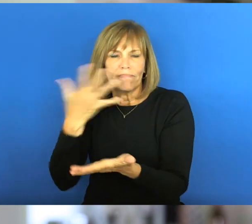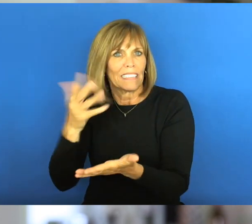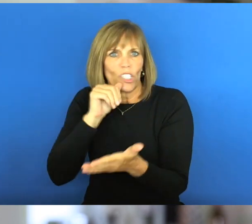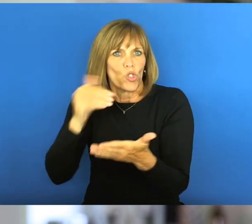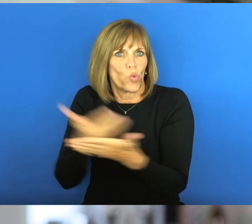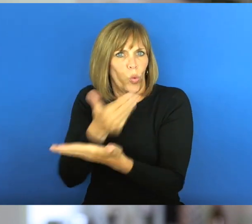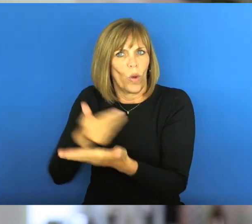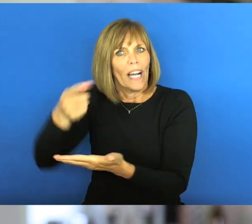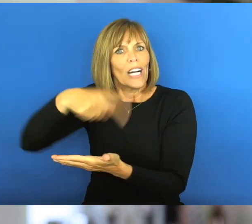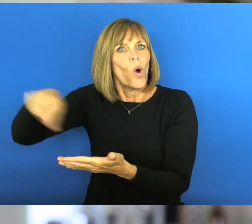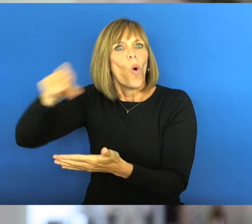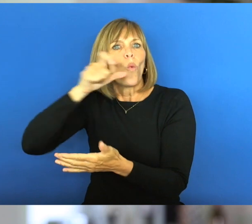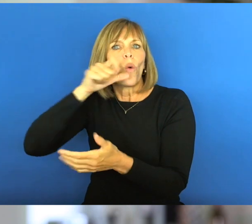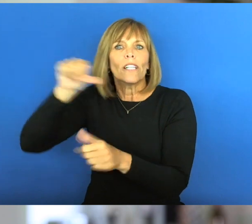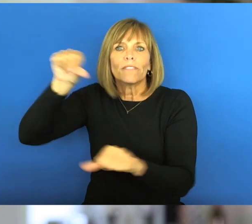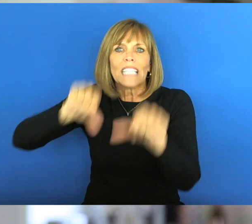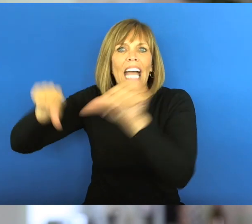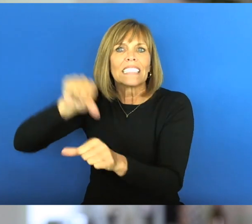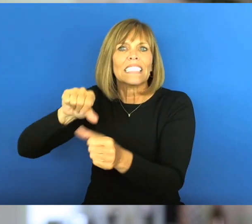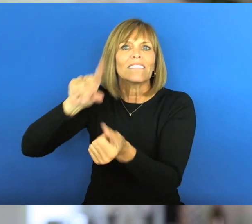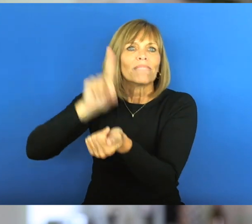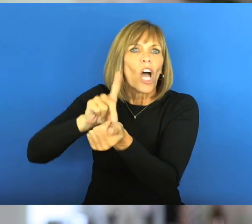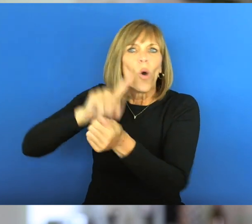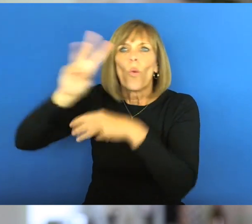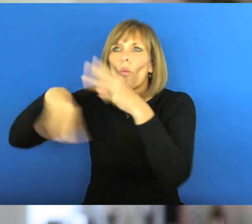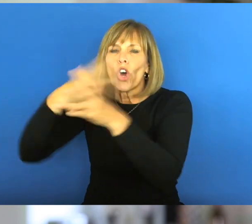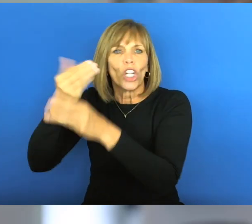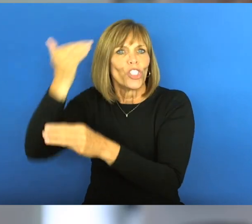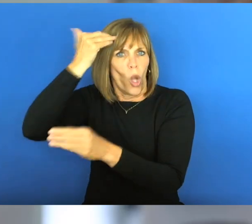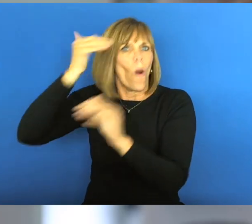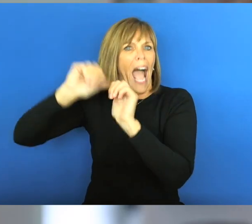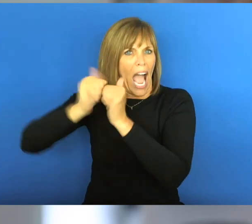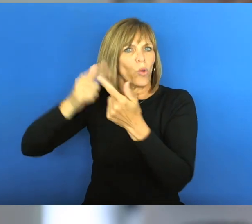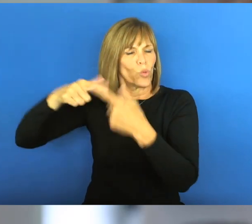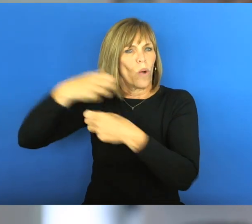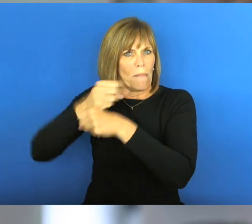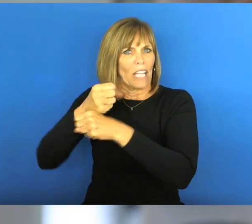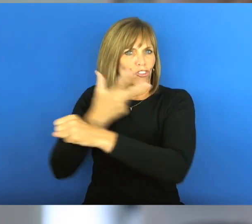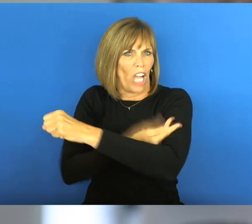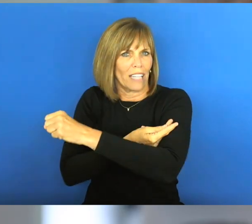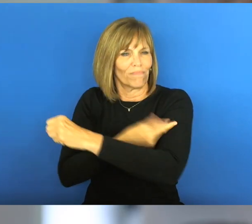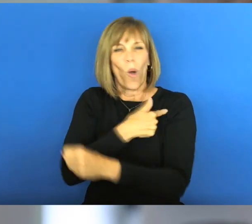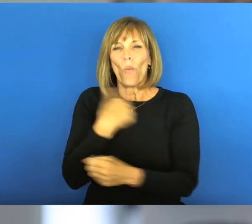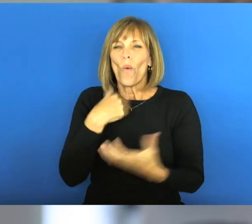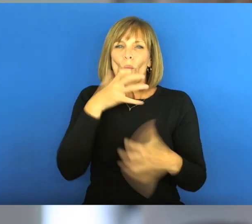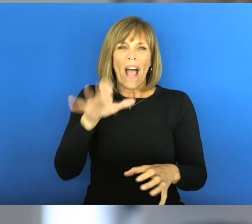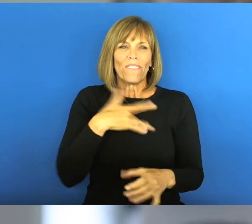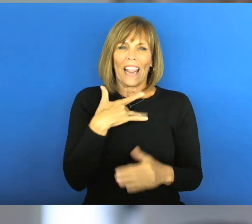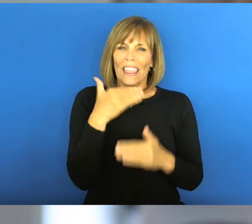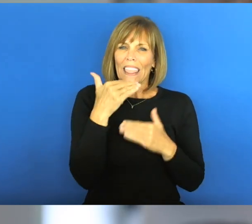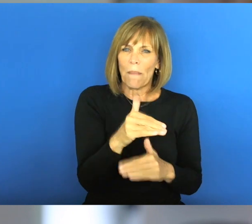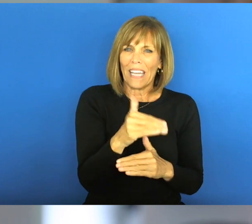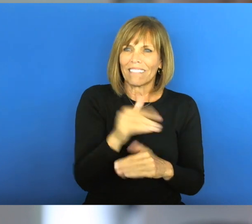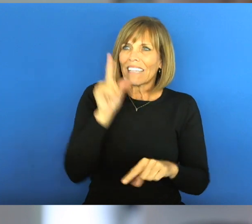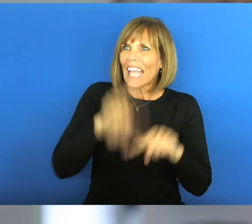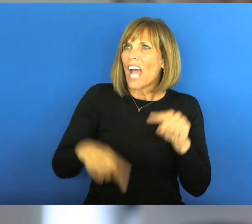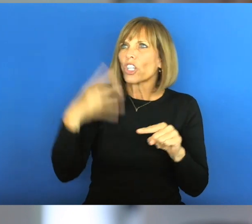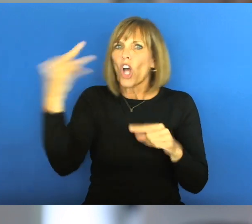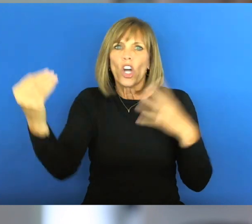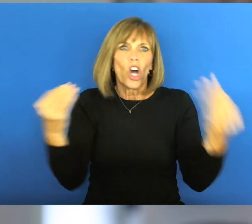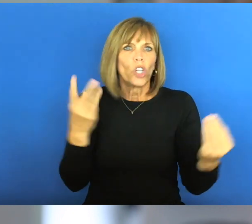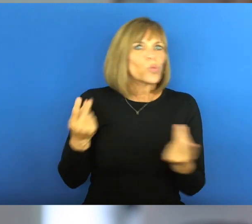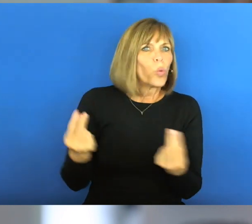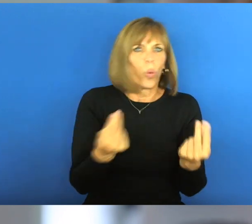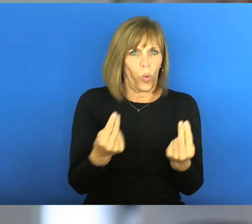new information now like we know how to do it as far as the science world. We don't want to be limited we want to have freedom of choice on where we're